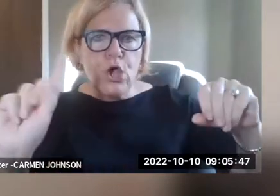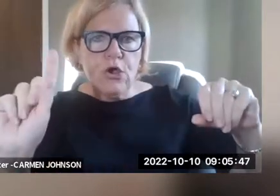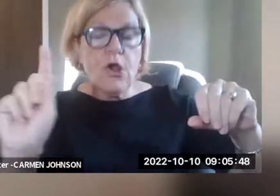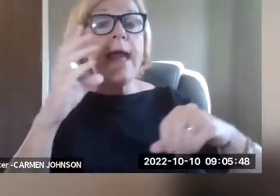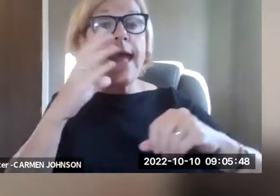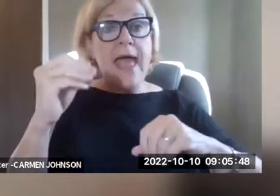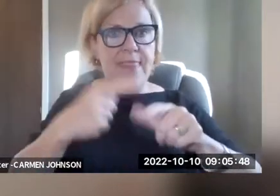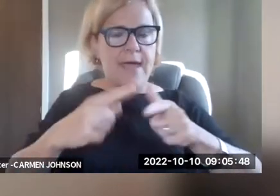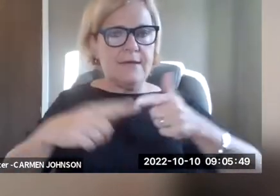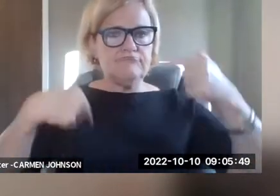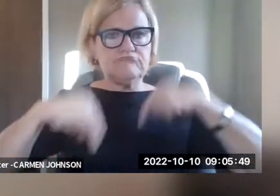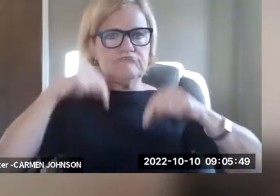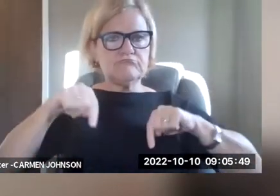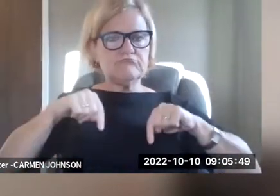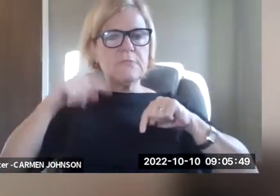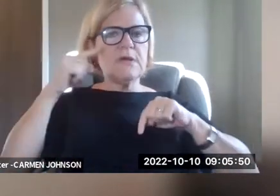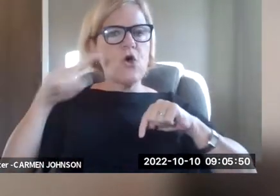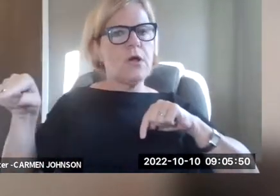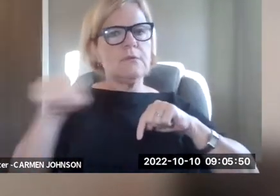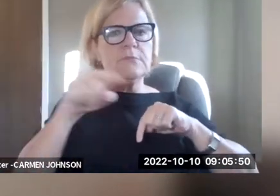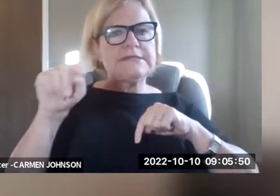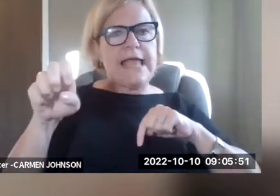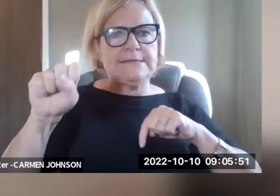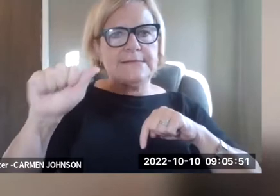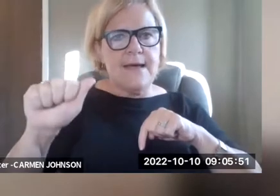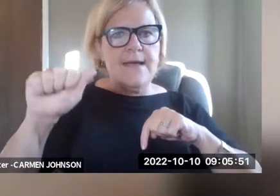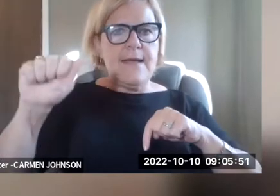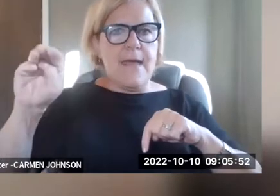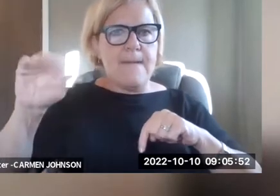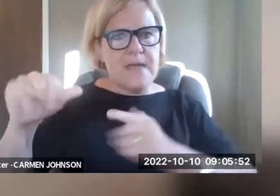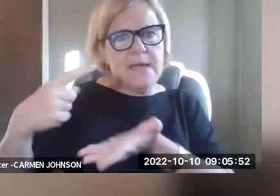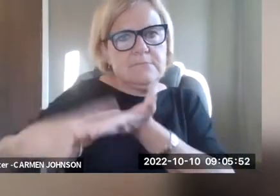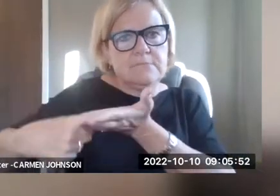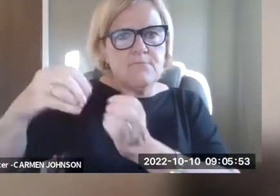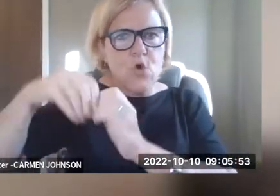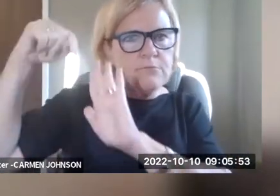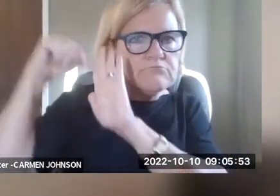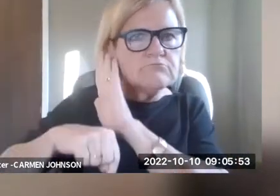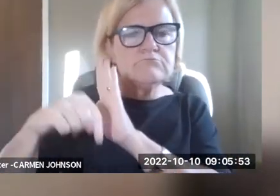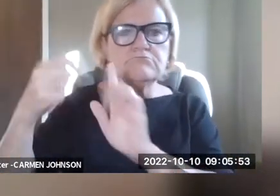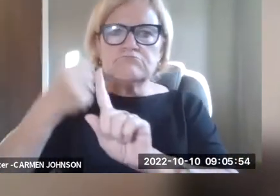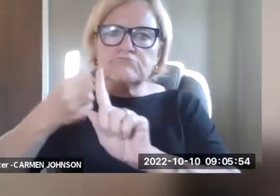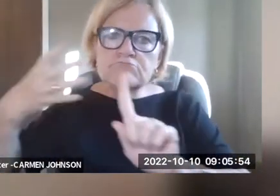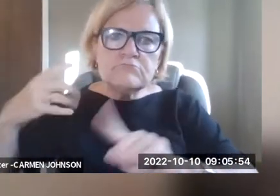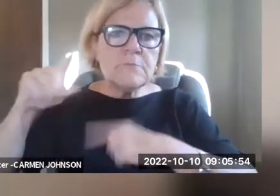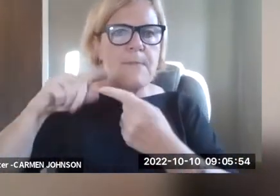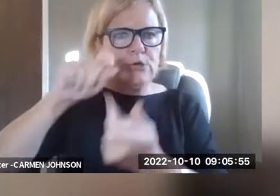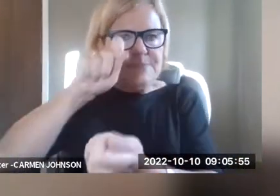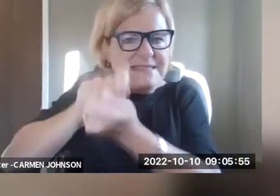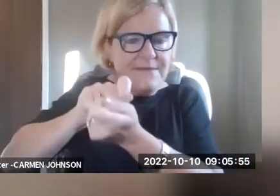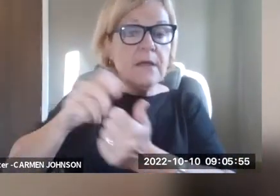is to show you the clearinghouse, show you where all this stuff is, and then get out of the way a little bit for